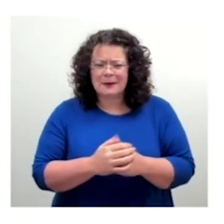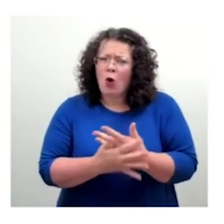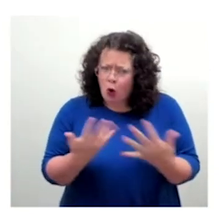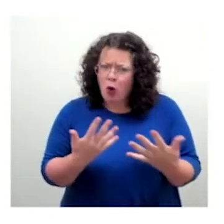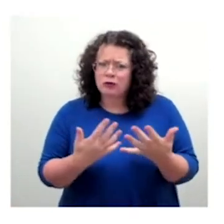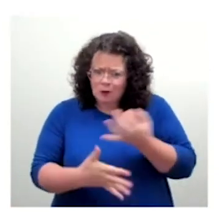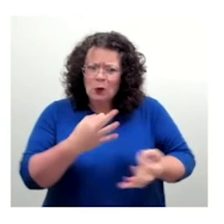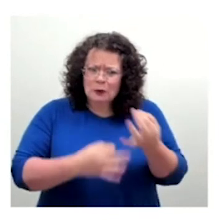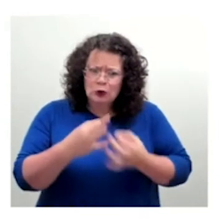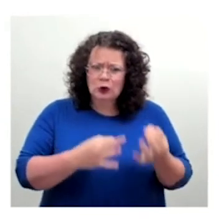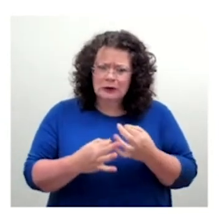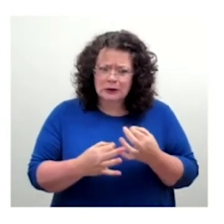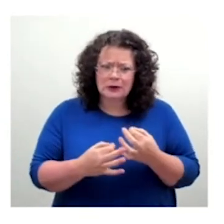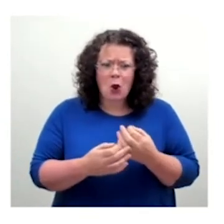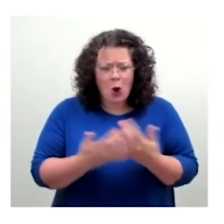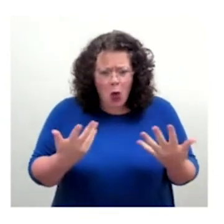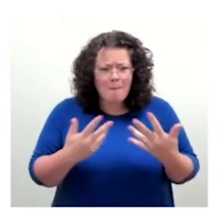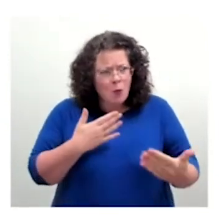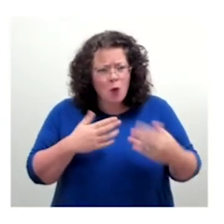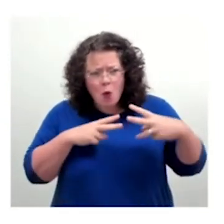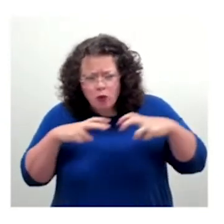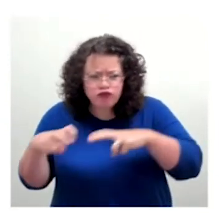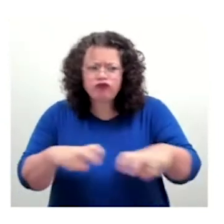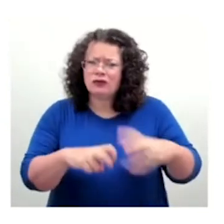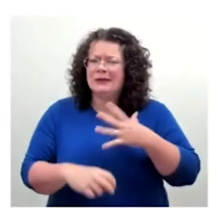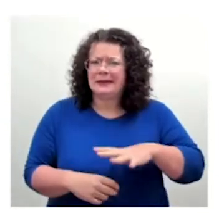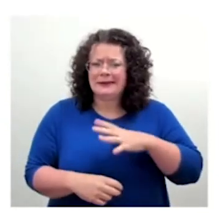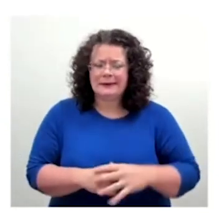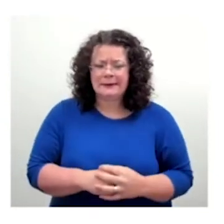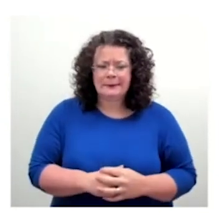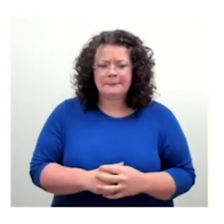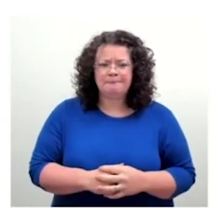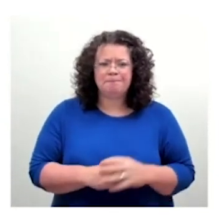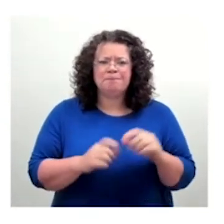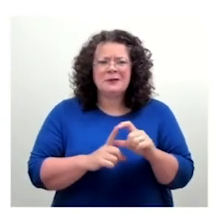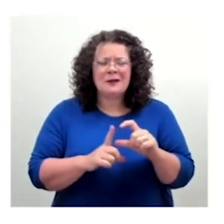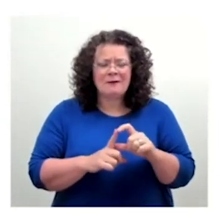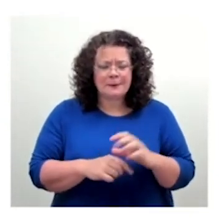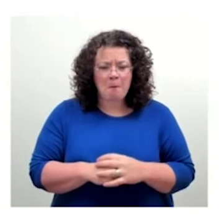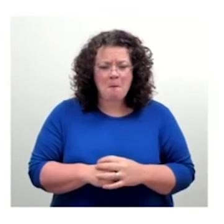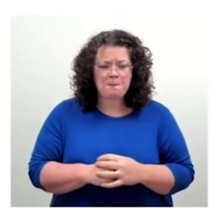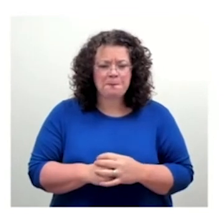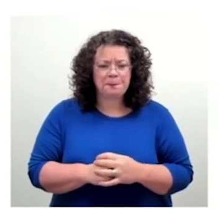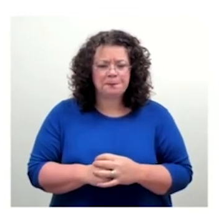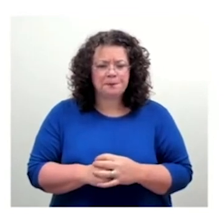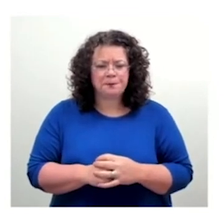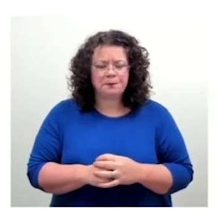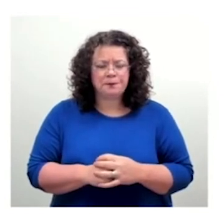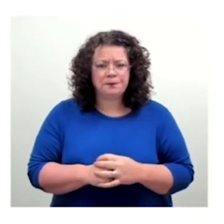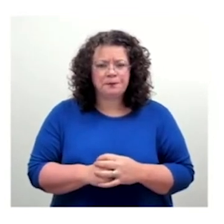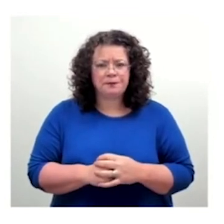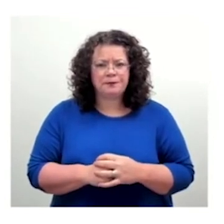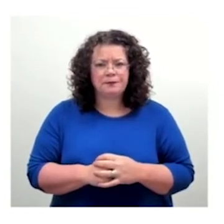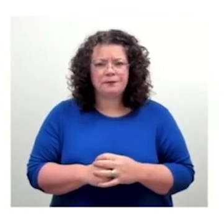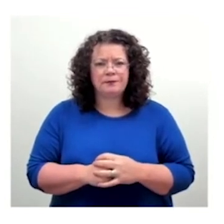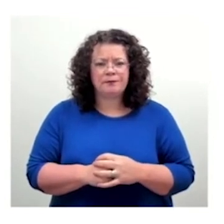Sorry, would say that there's one area that we haven't probably explored, and